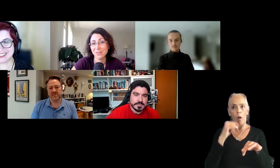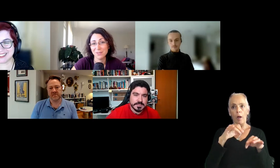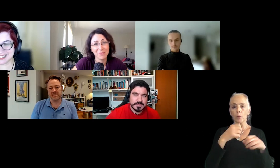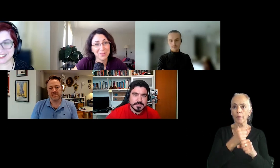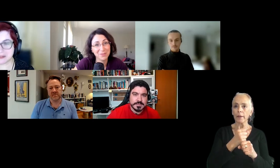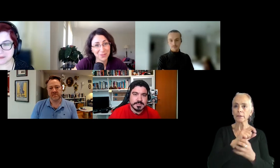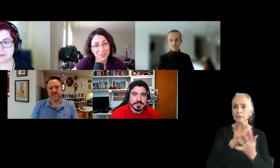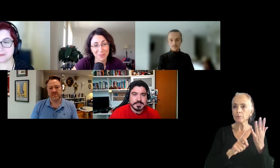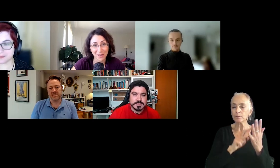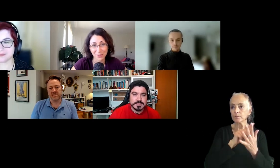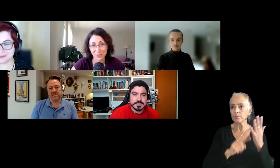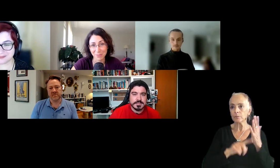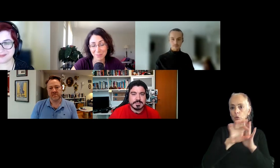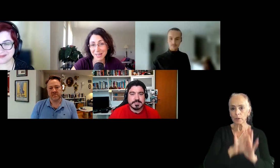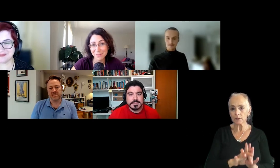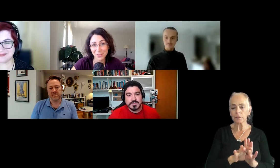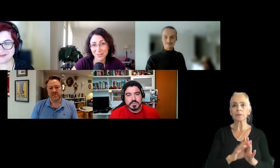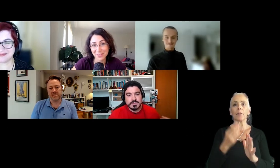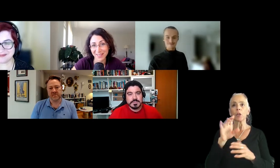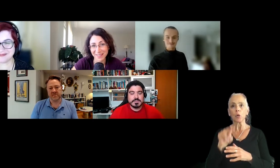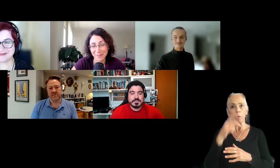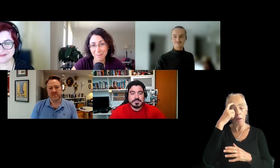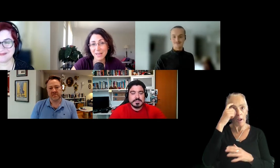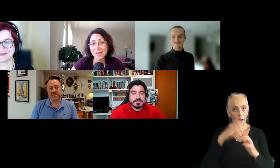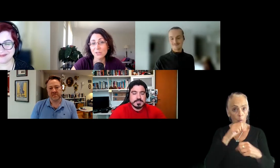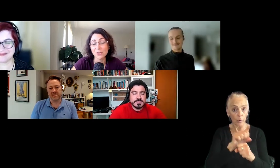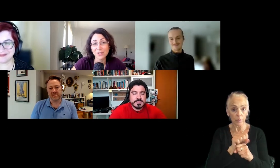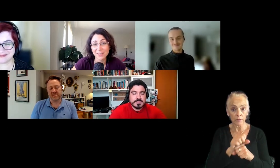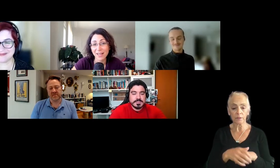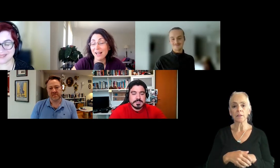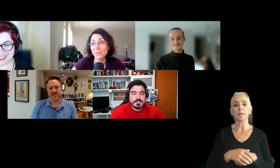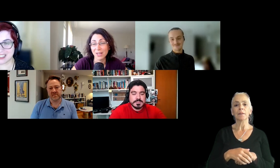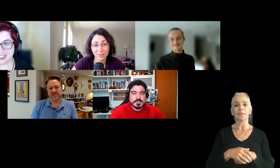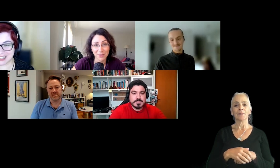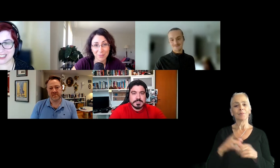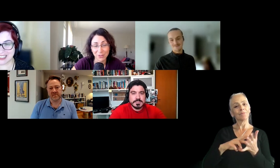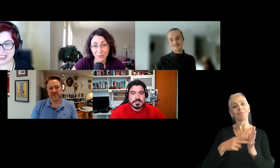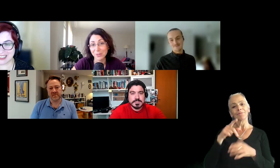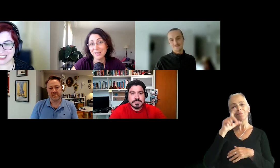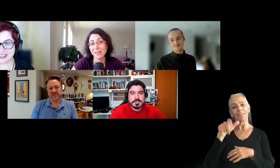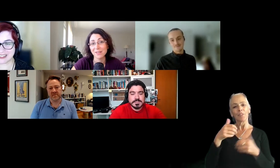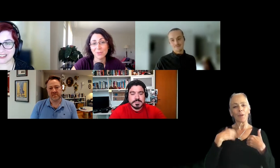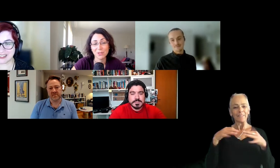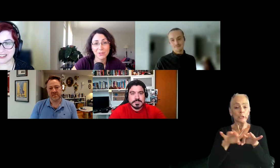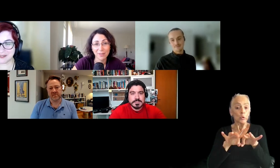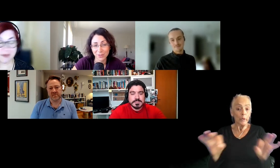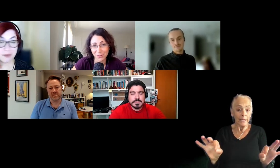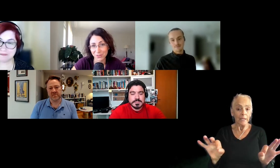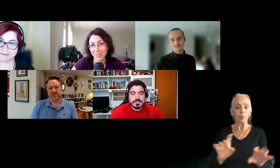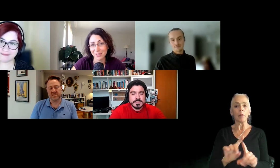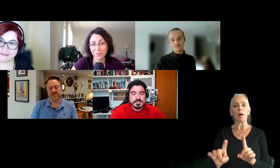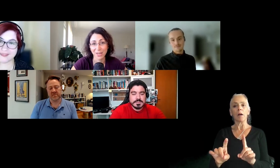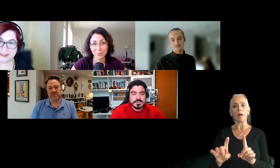things and you need to explain how the human mind works. Um, so you don't necessarily have to have a degree in there, but you need to